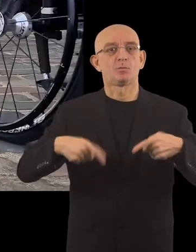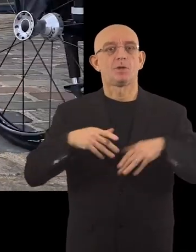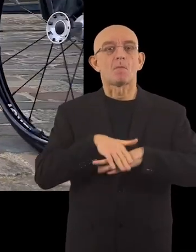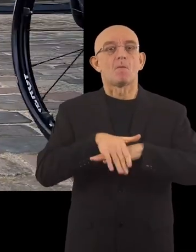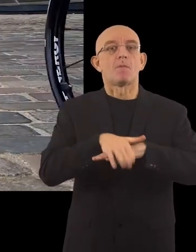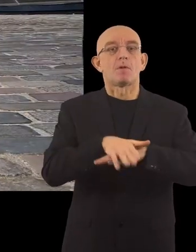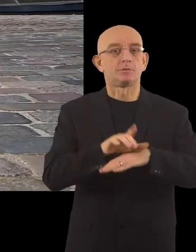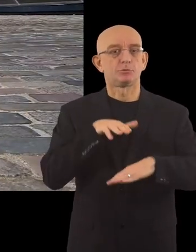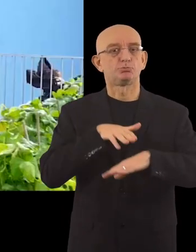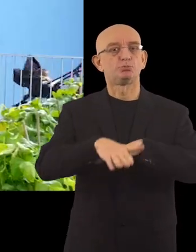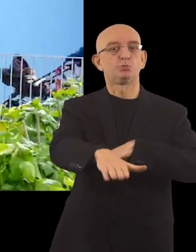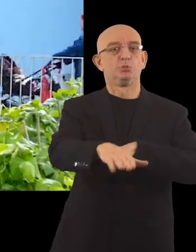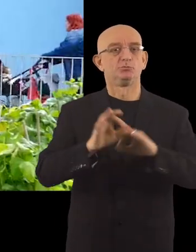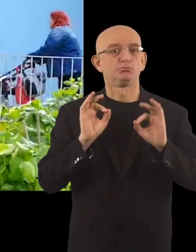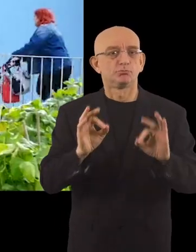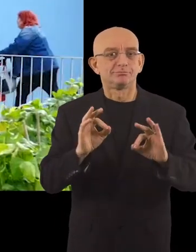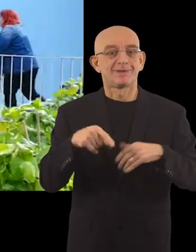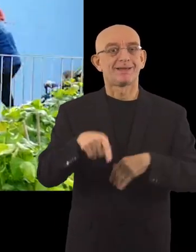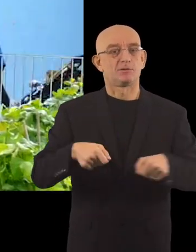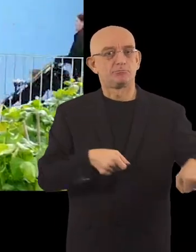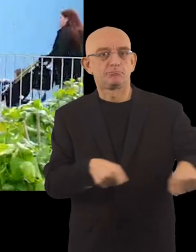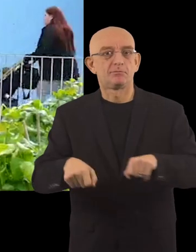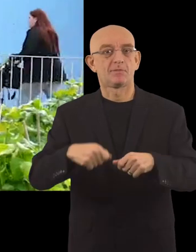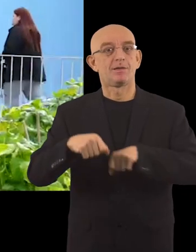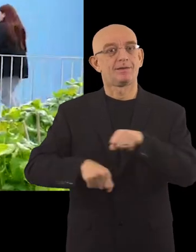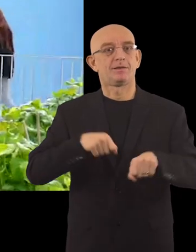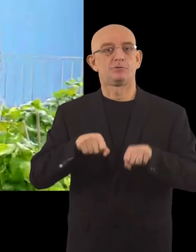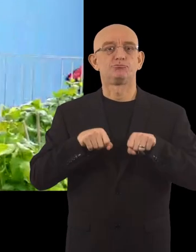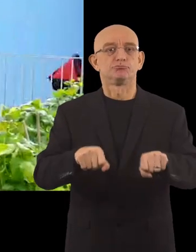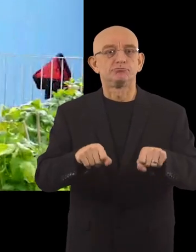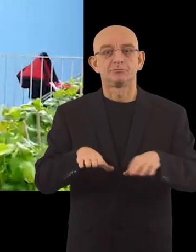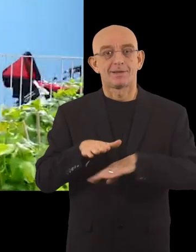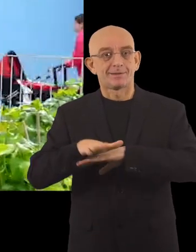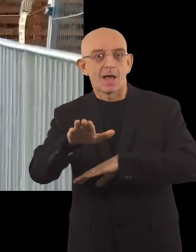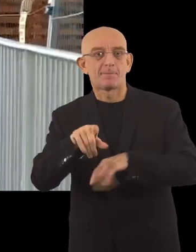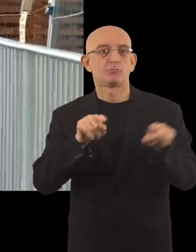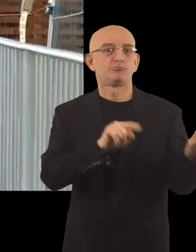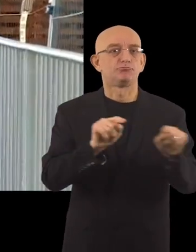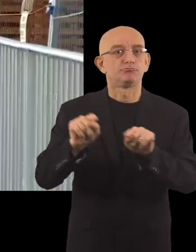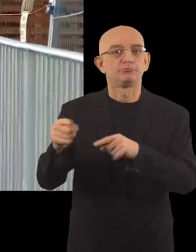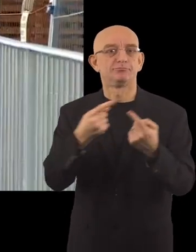for wheelchair users, people with walkers, prams and bicycles and ramps added where possible.